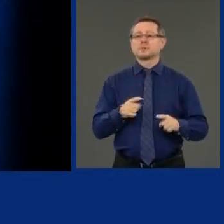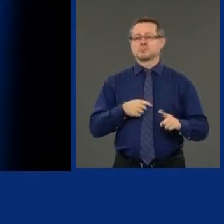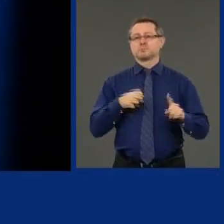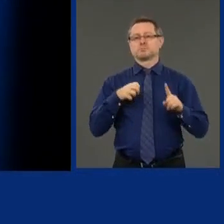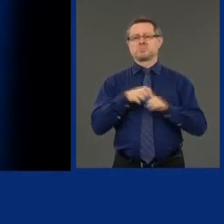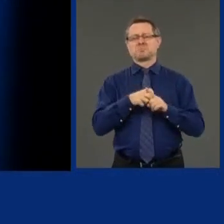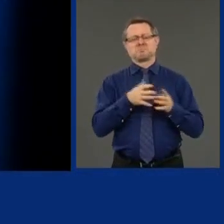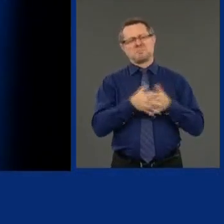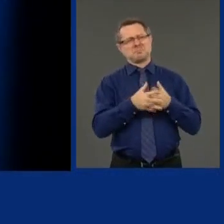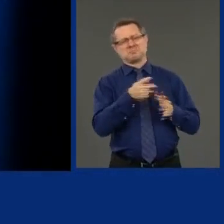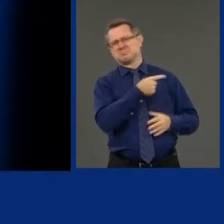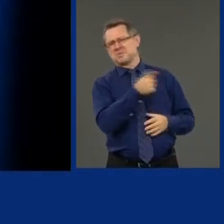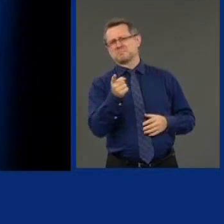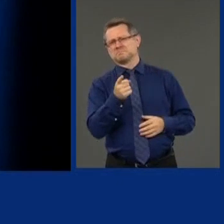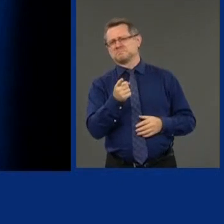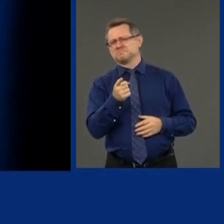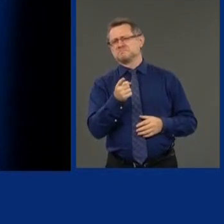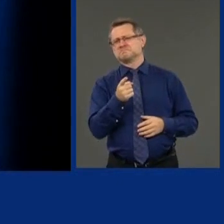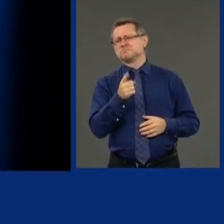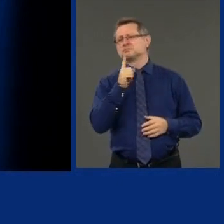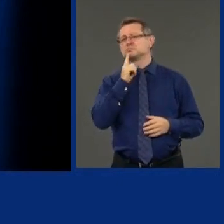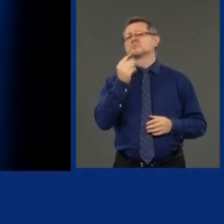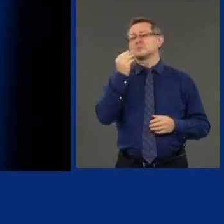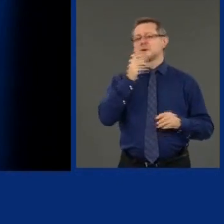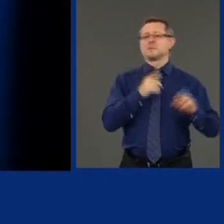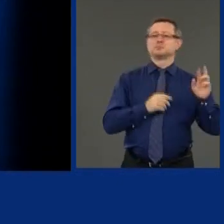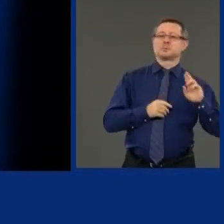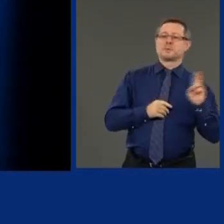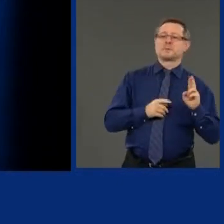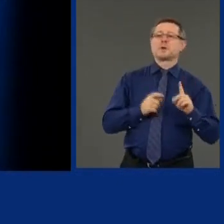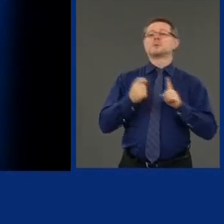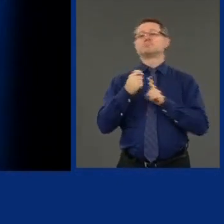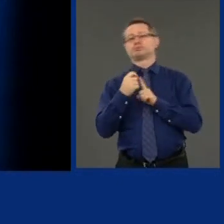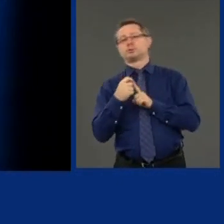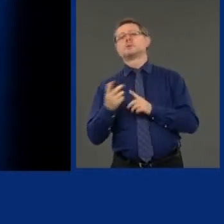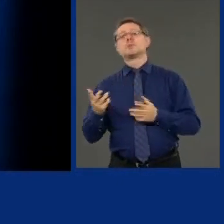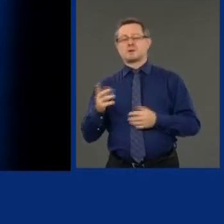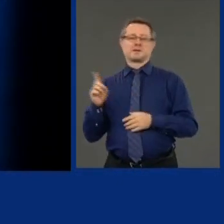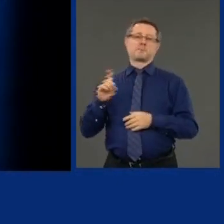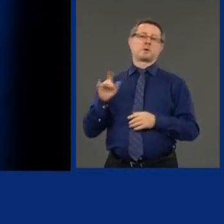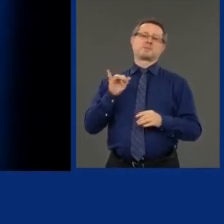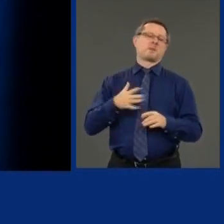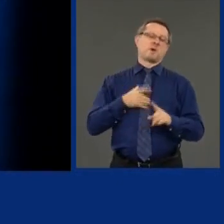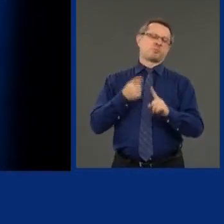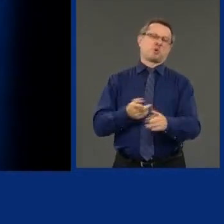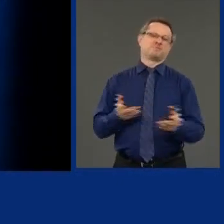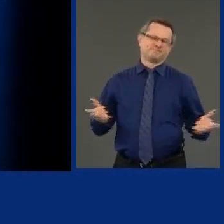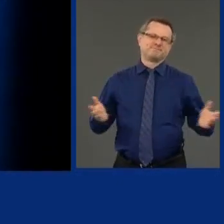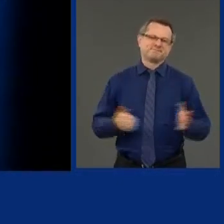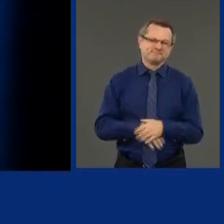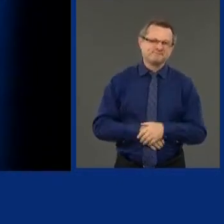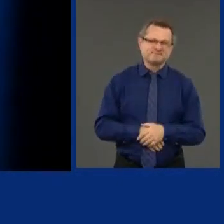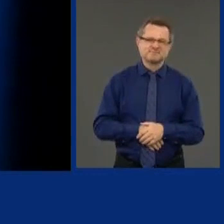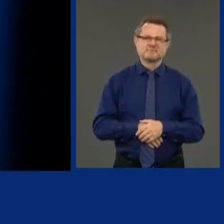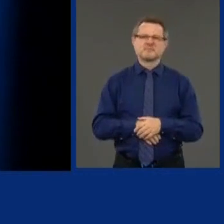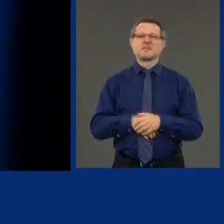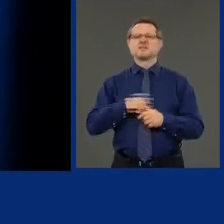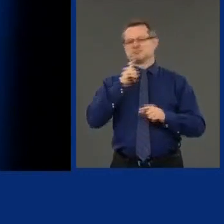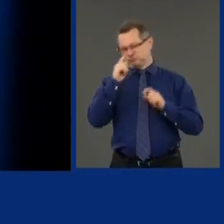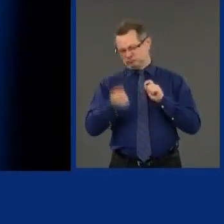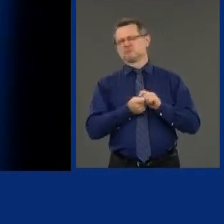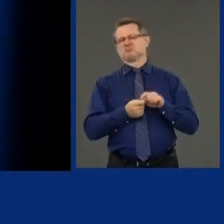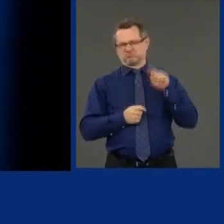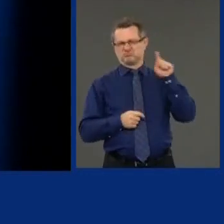all politics all the time. It was all exploitation all the time. And they hurt this